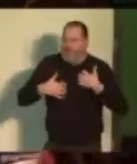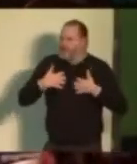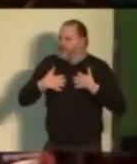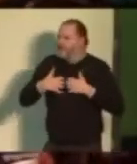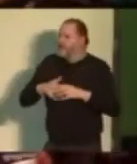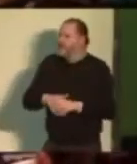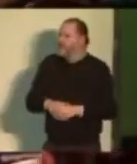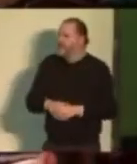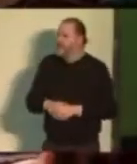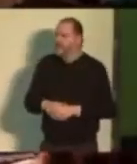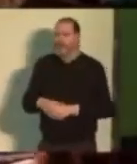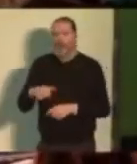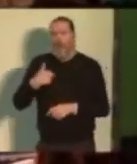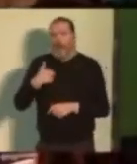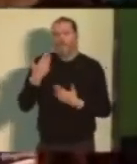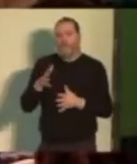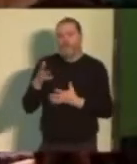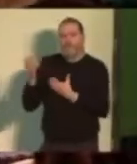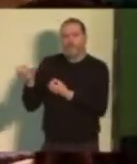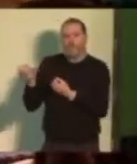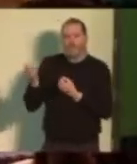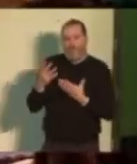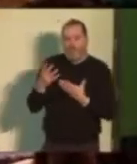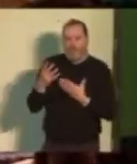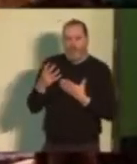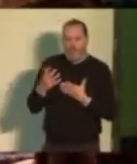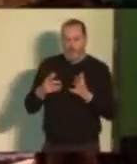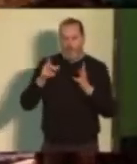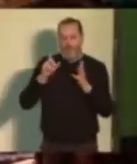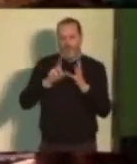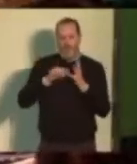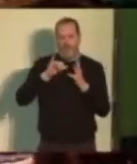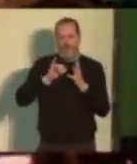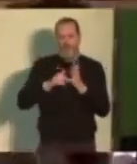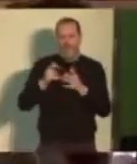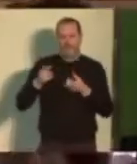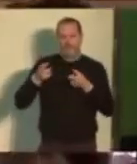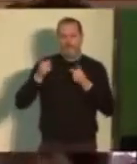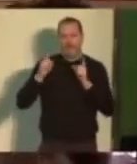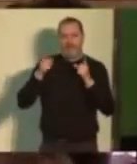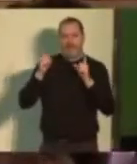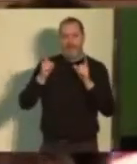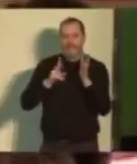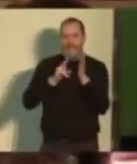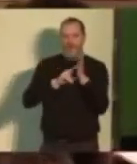I'm told that the US Senator for Vermont is in the building.